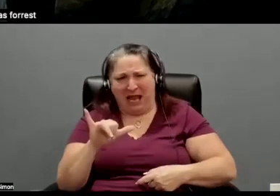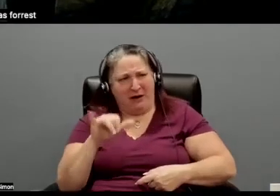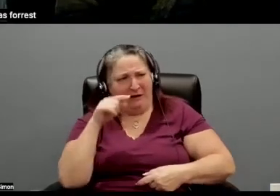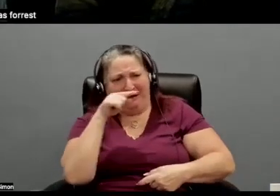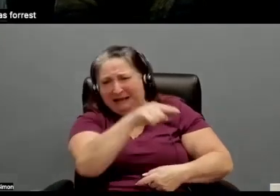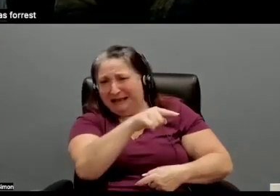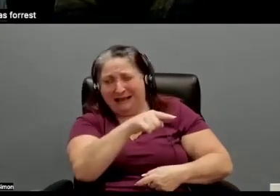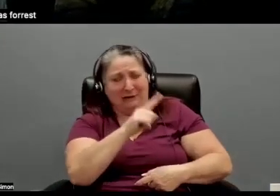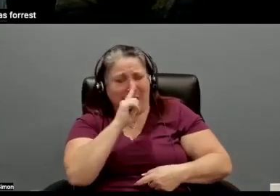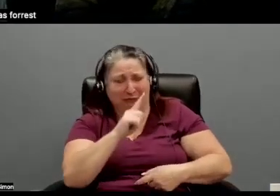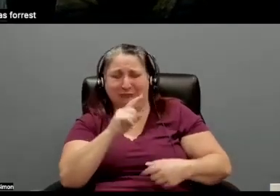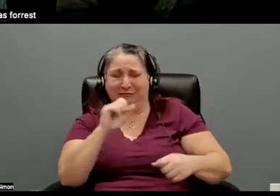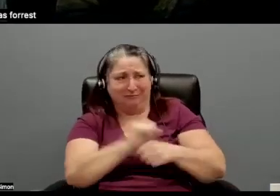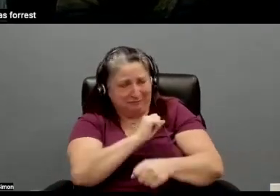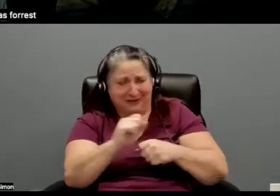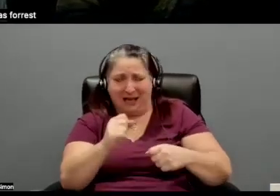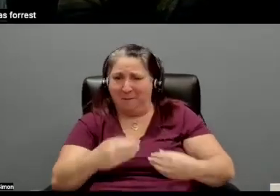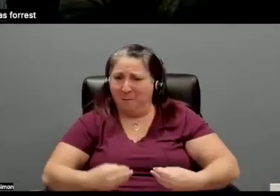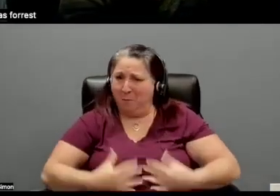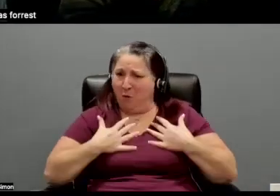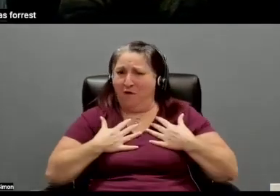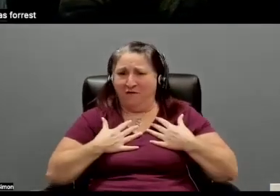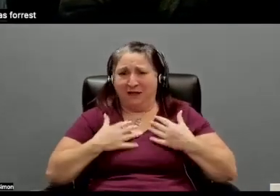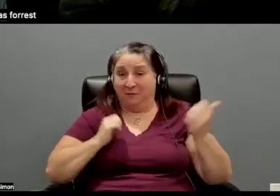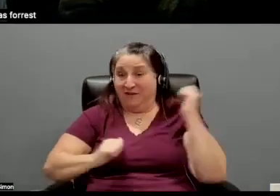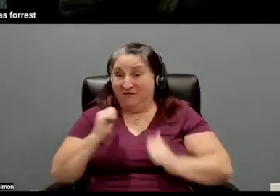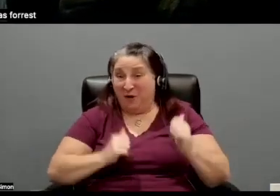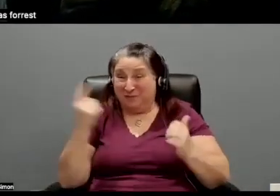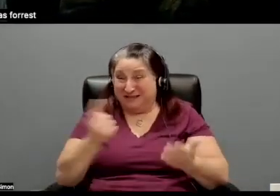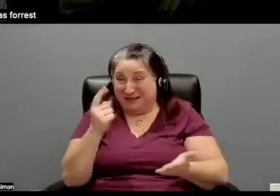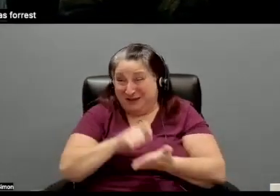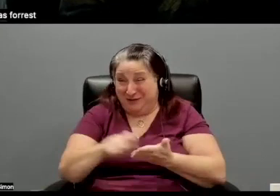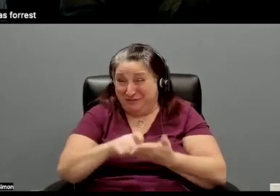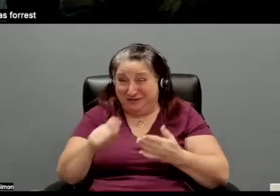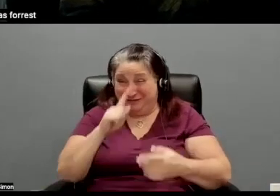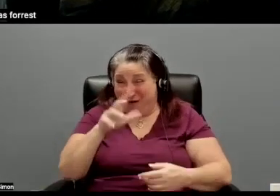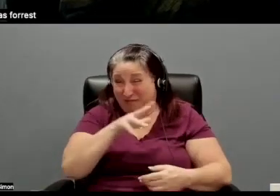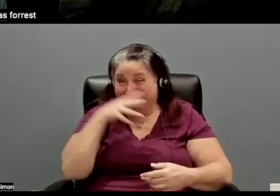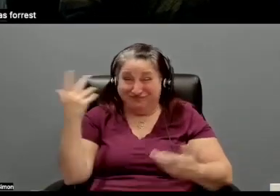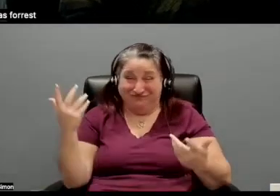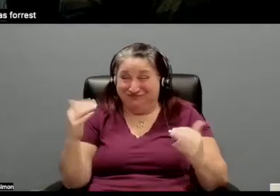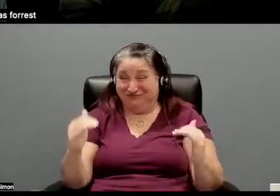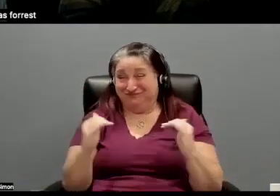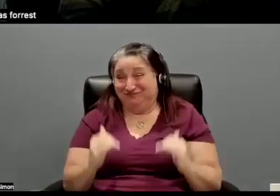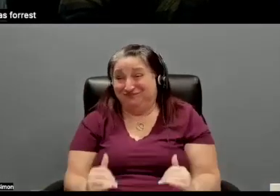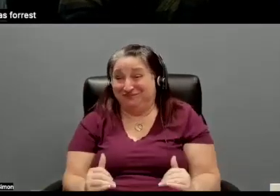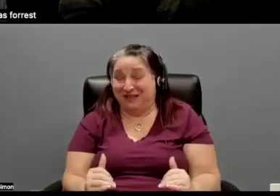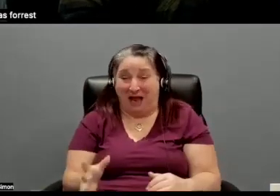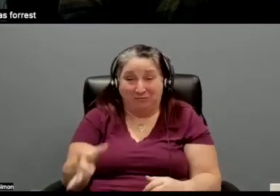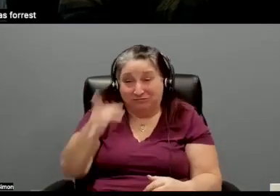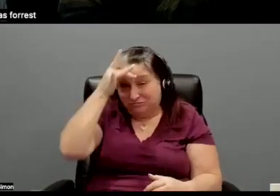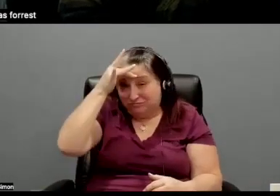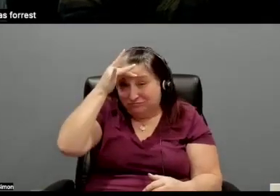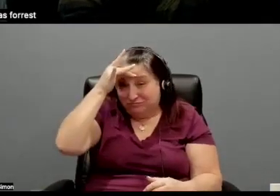a genuinely moving performance to something that was sort of written for schlock value. And that always stuck with me. And we ended up